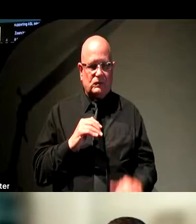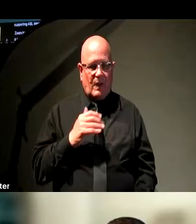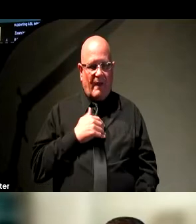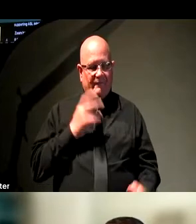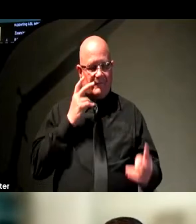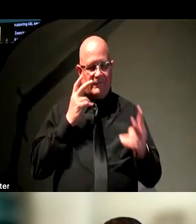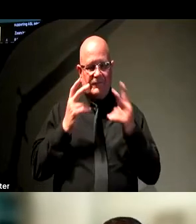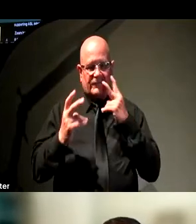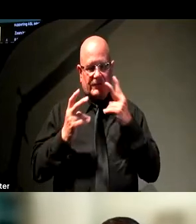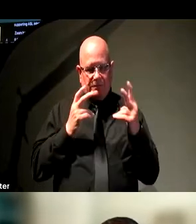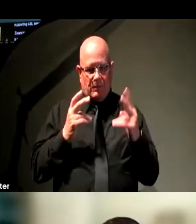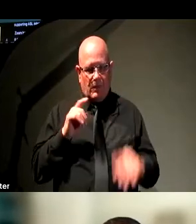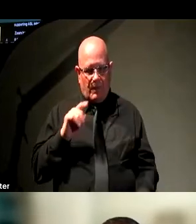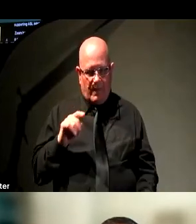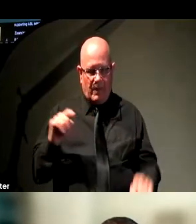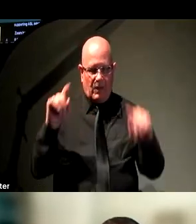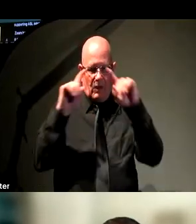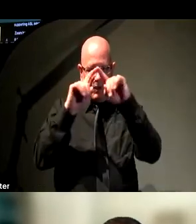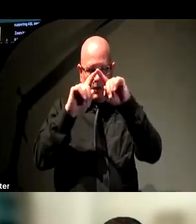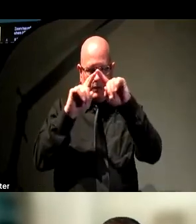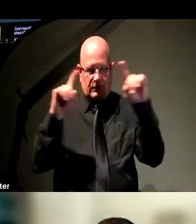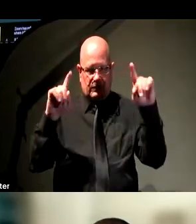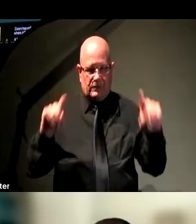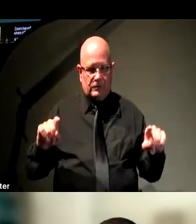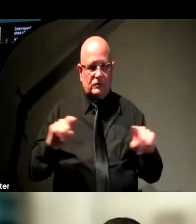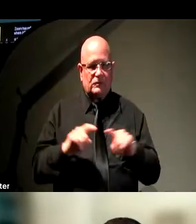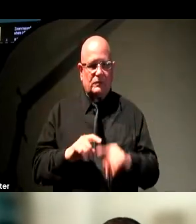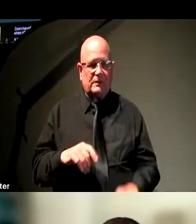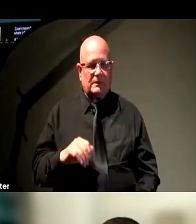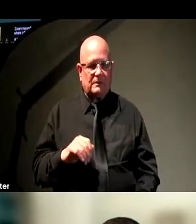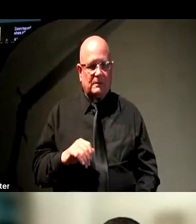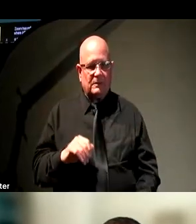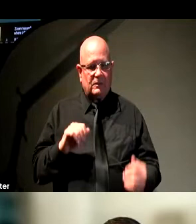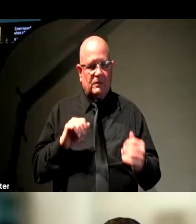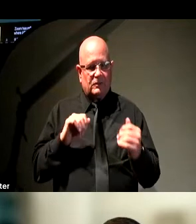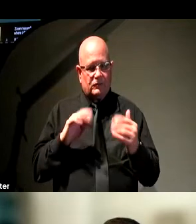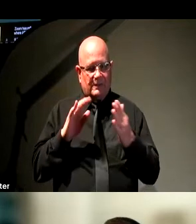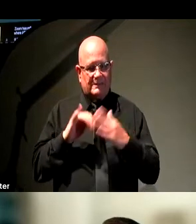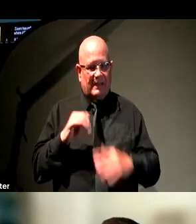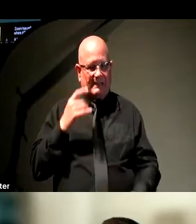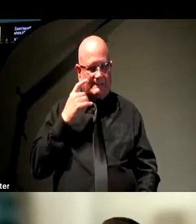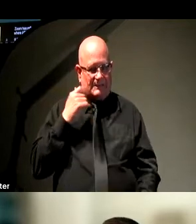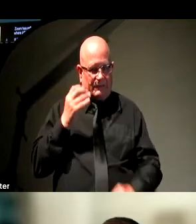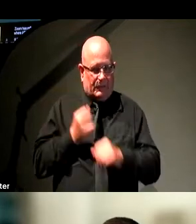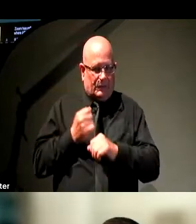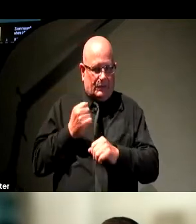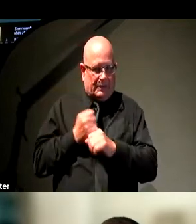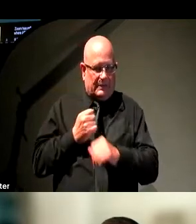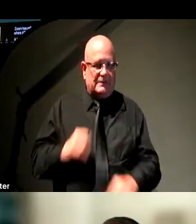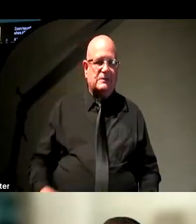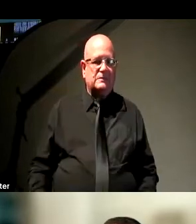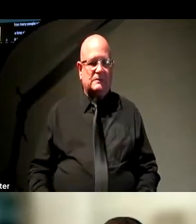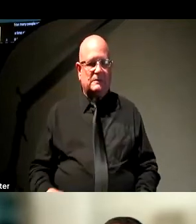on the screen at one time. And they've done some things to address that over the last few years. That's the one that I'm the most familiar with.